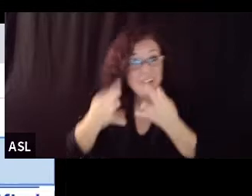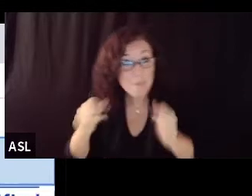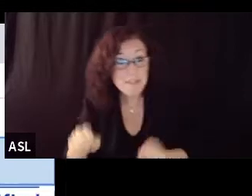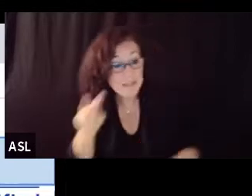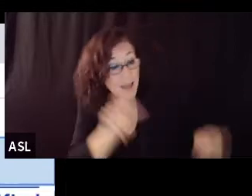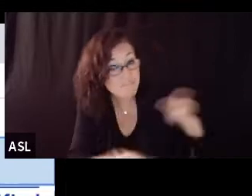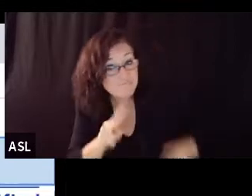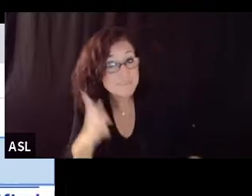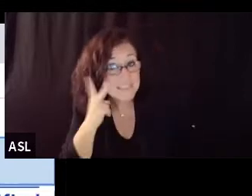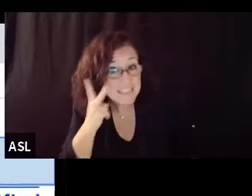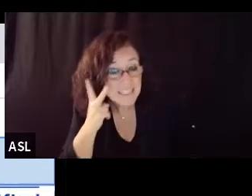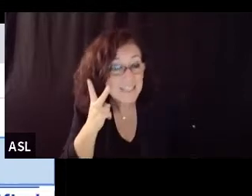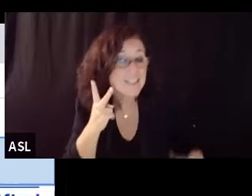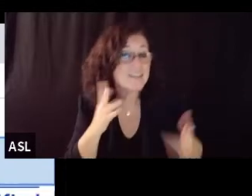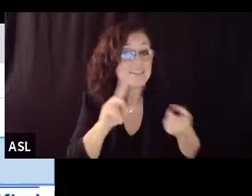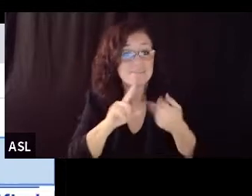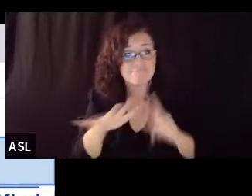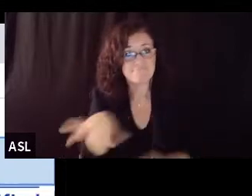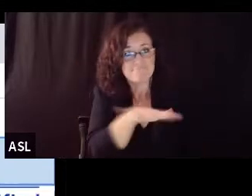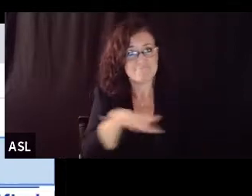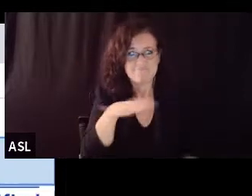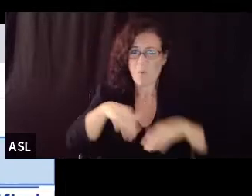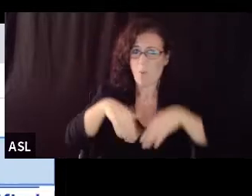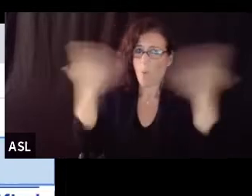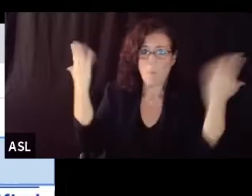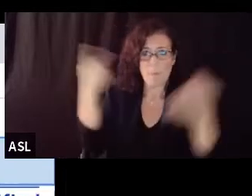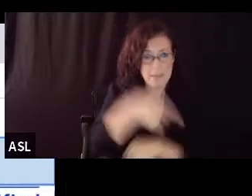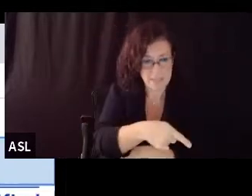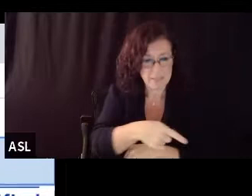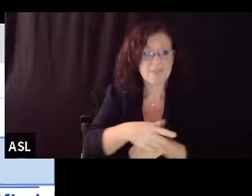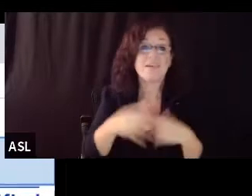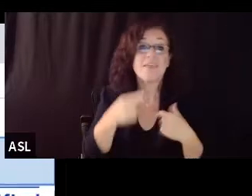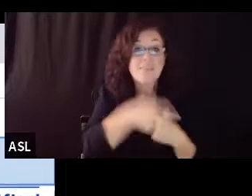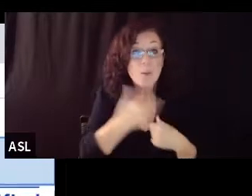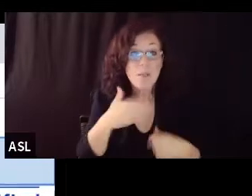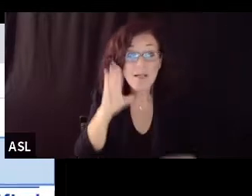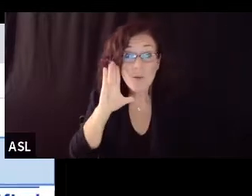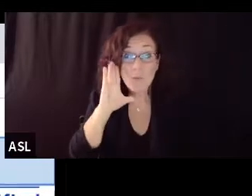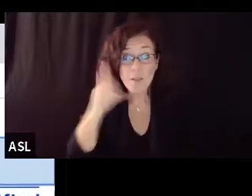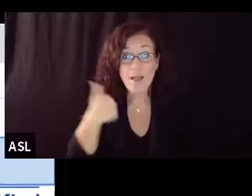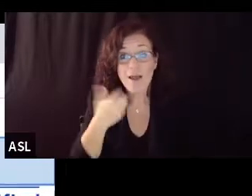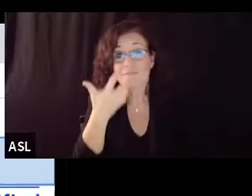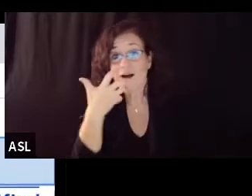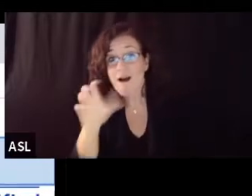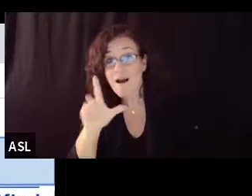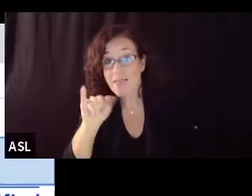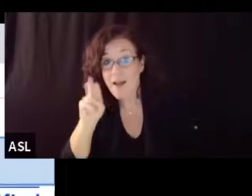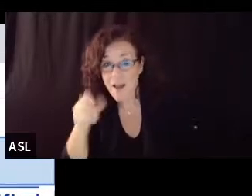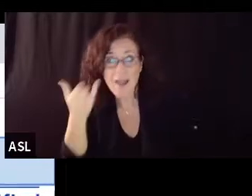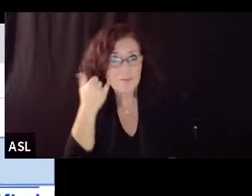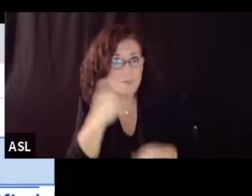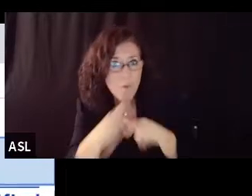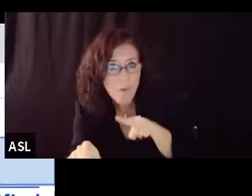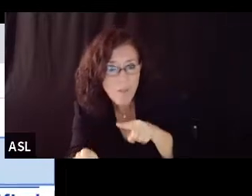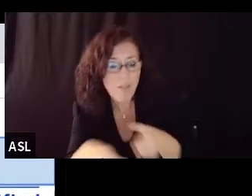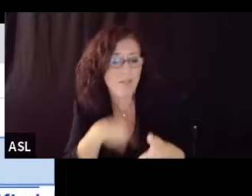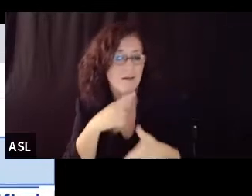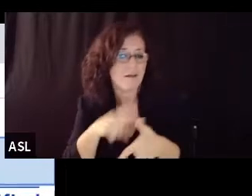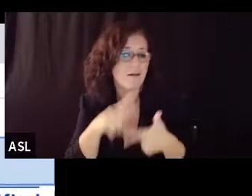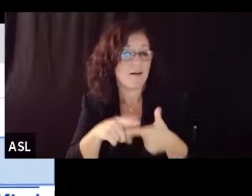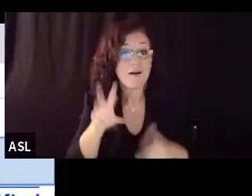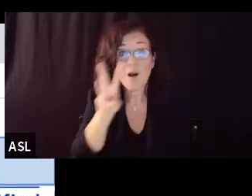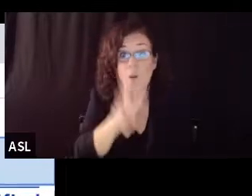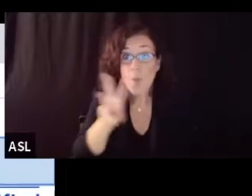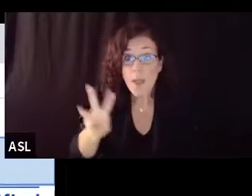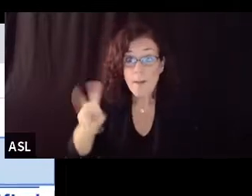they will have a hotline they will have a web portal there will be an alternative for a dashboard so each family can look and